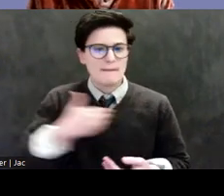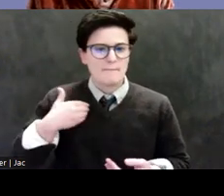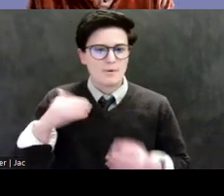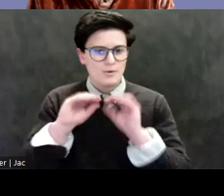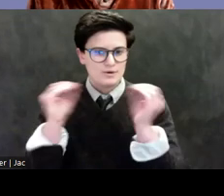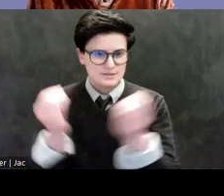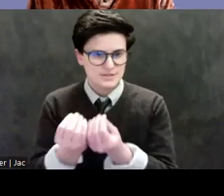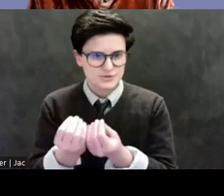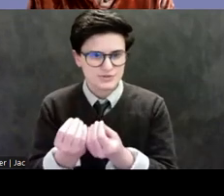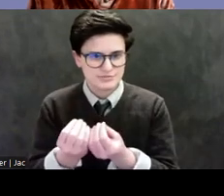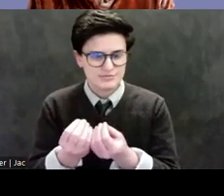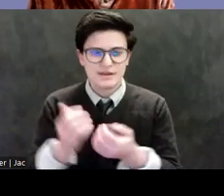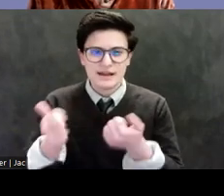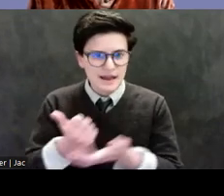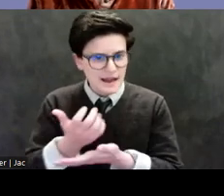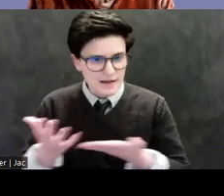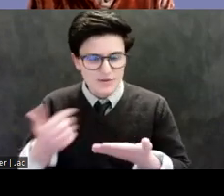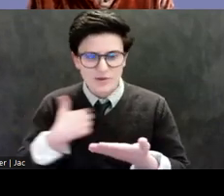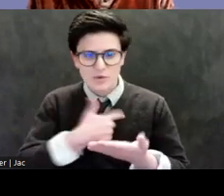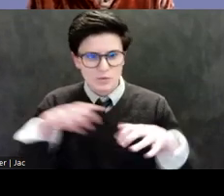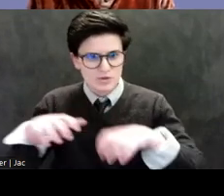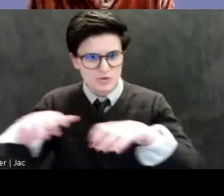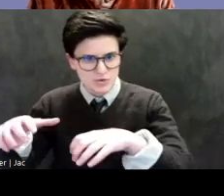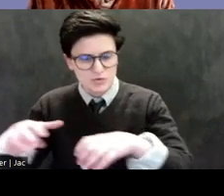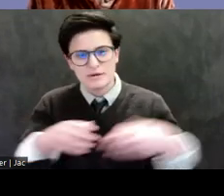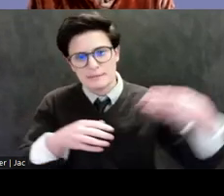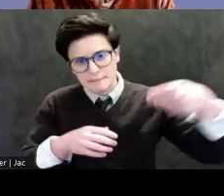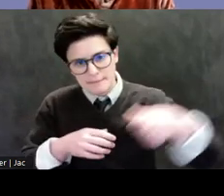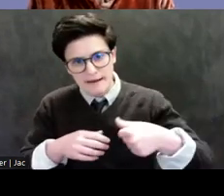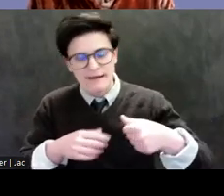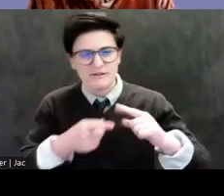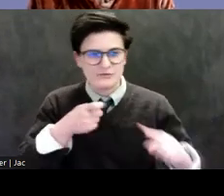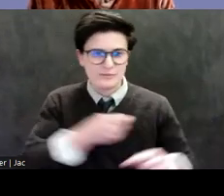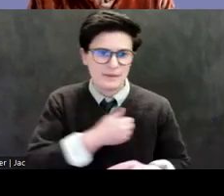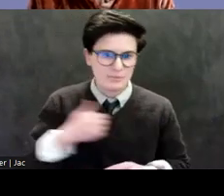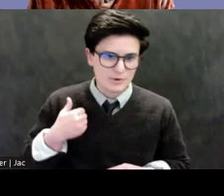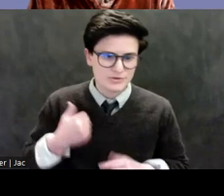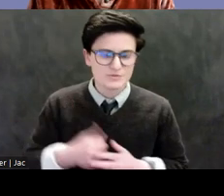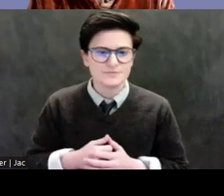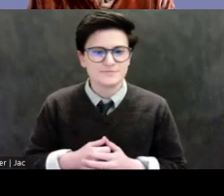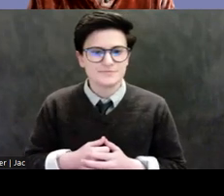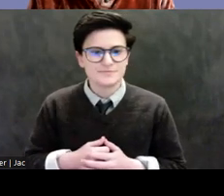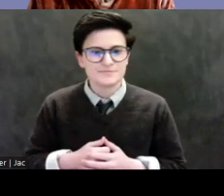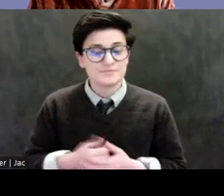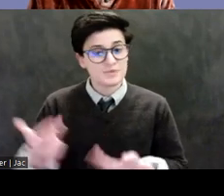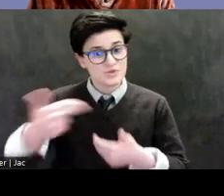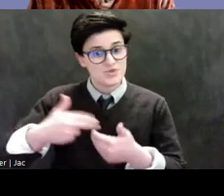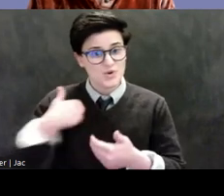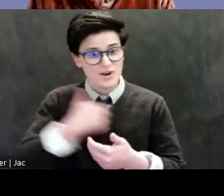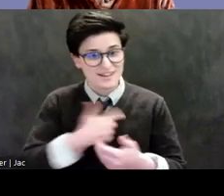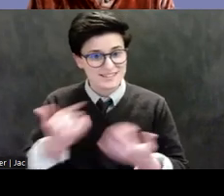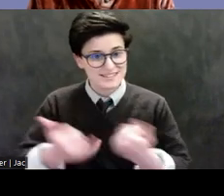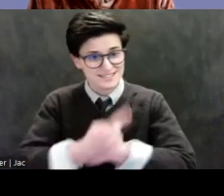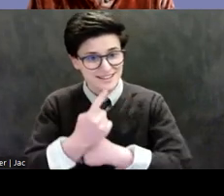that we do are supported by our members. So join us today. You can read all about